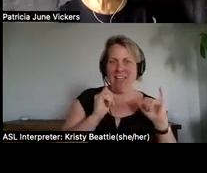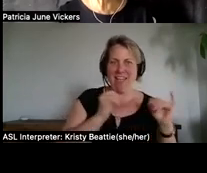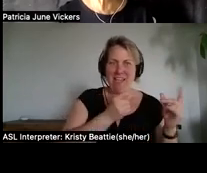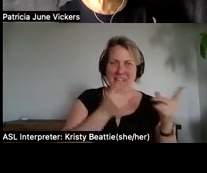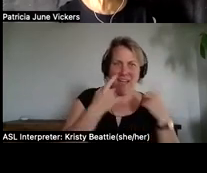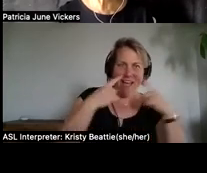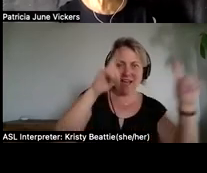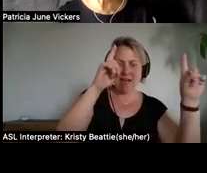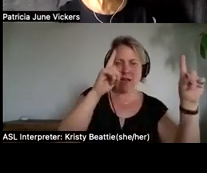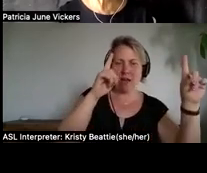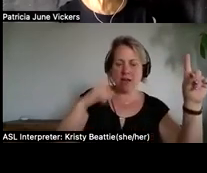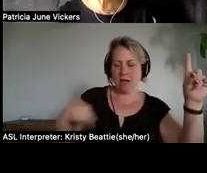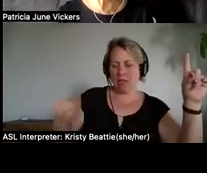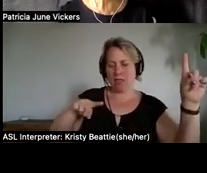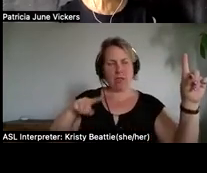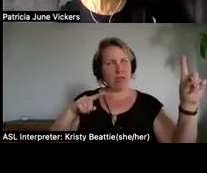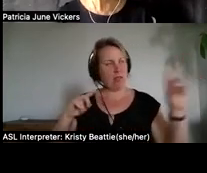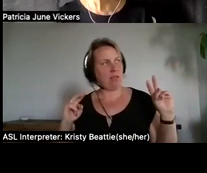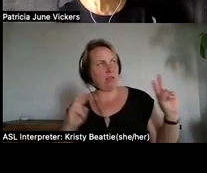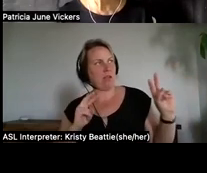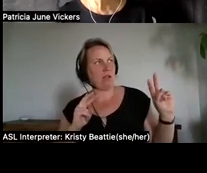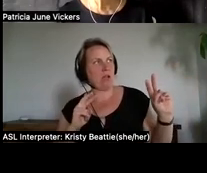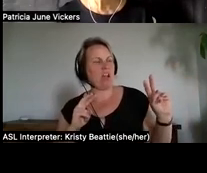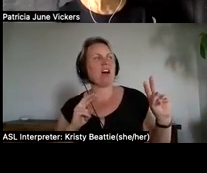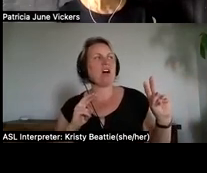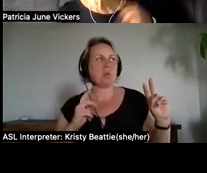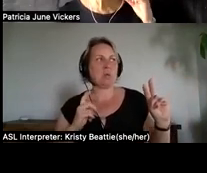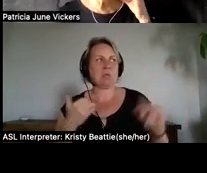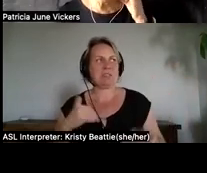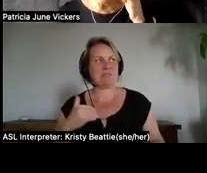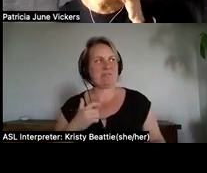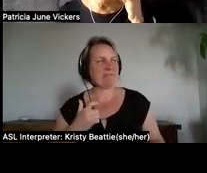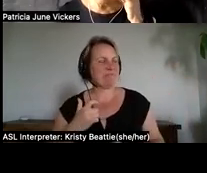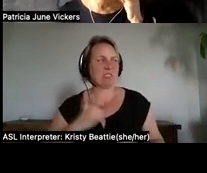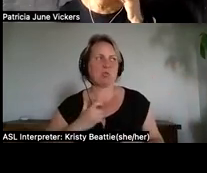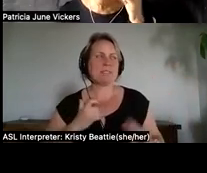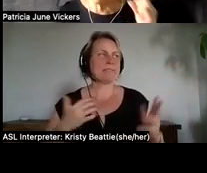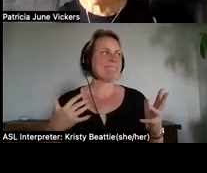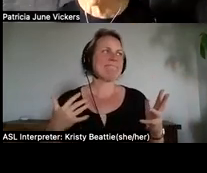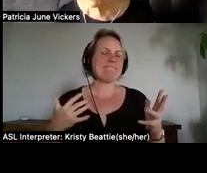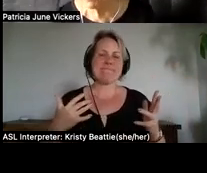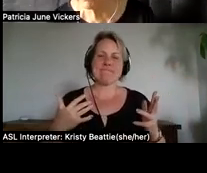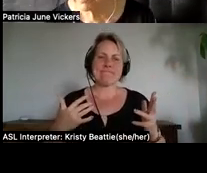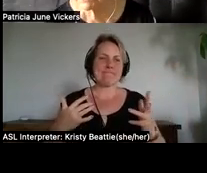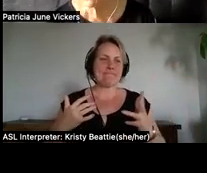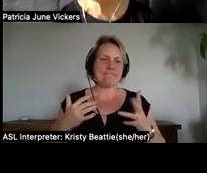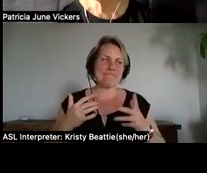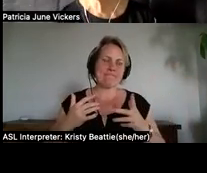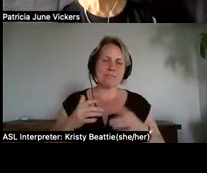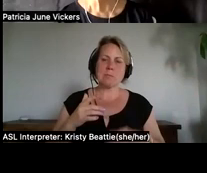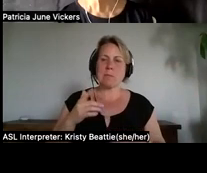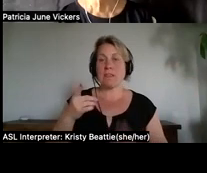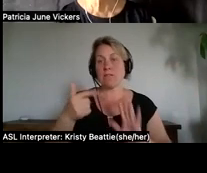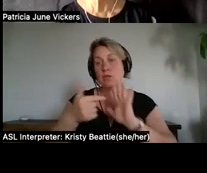looked at as a threat so i can give an example for myself